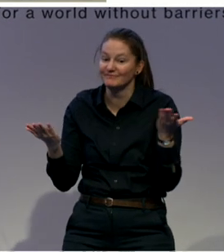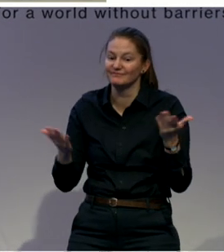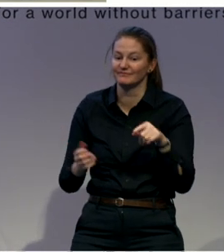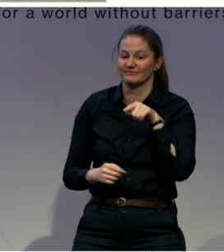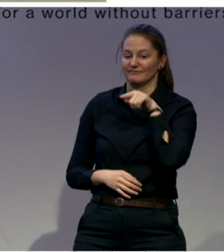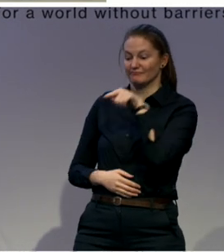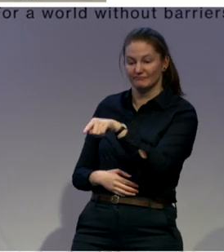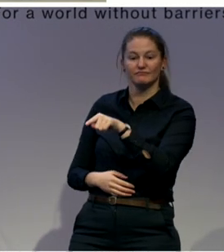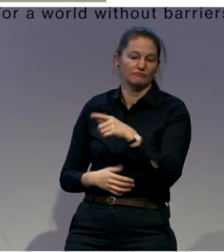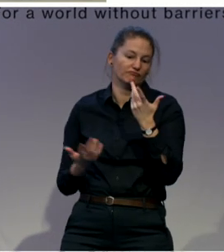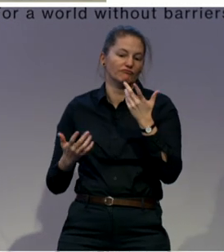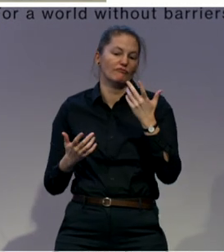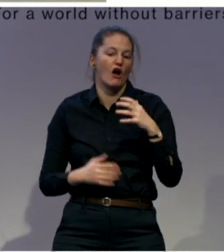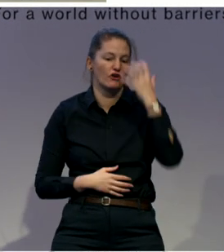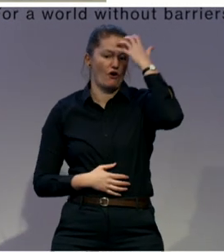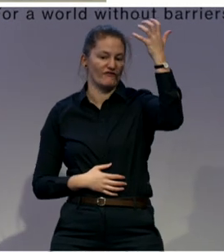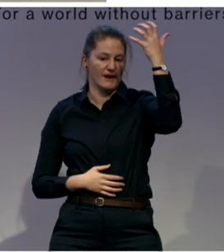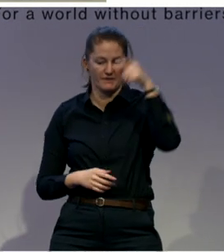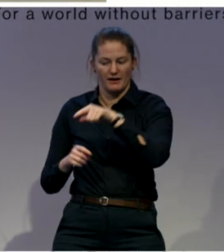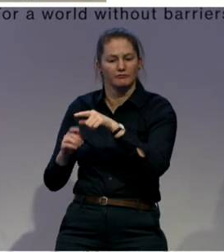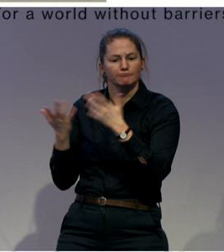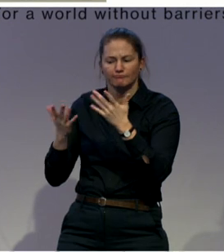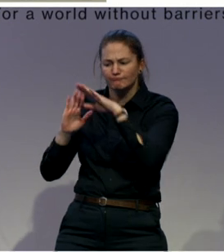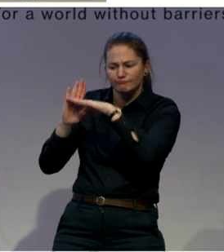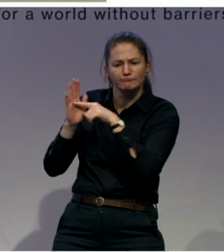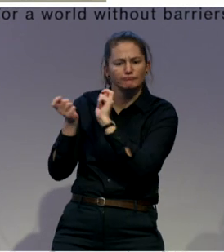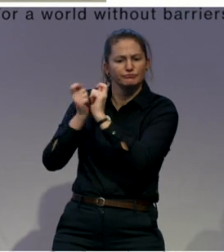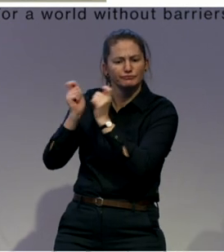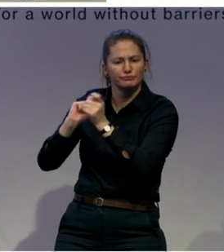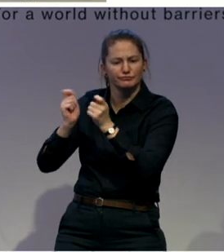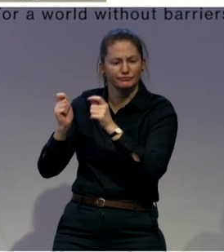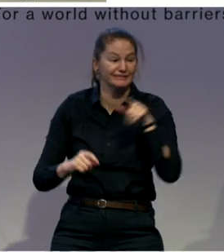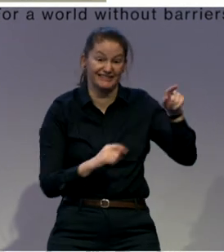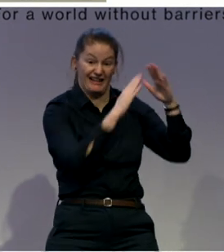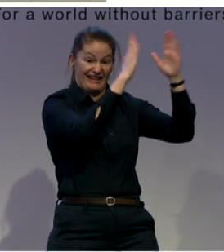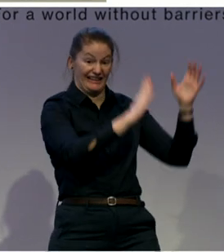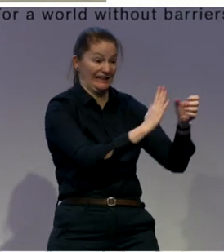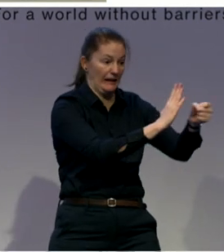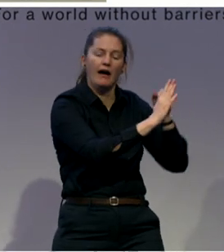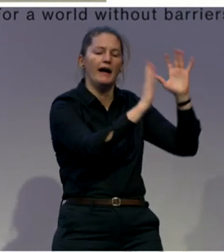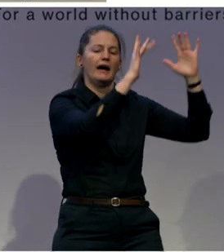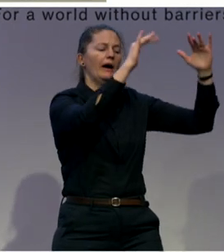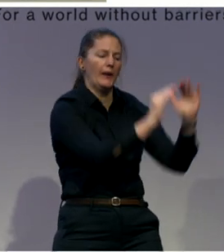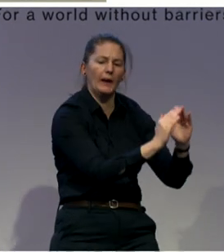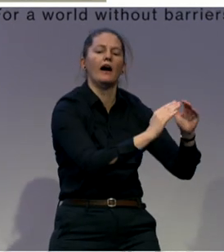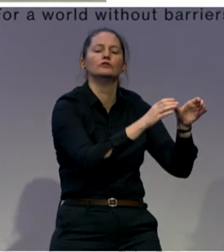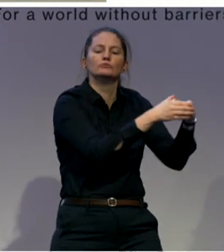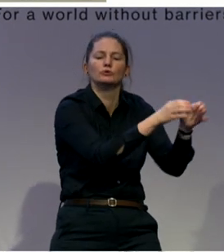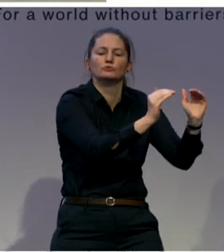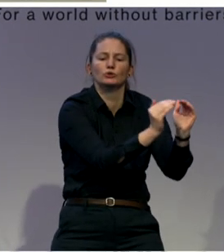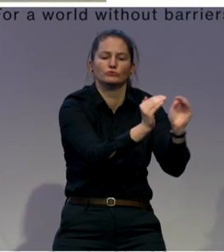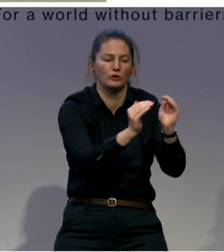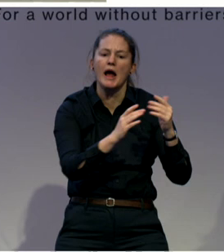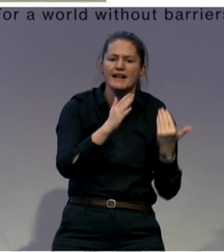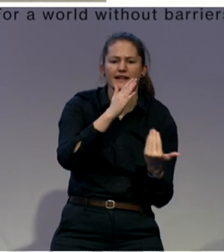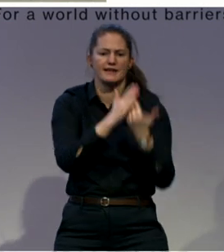like smaller places that are more comfortable for disabled people to live in, that are very nice, very new, very modern. But